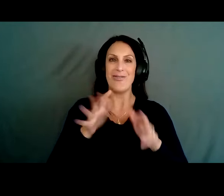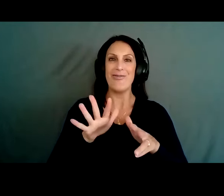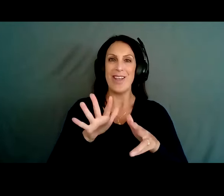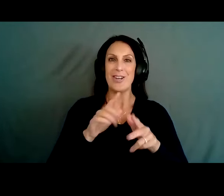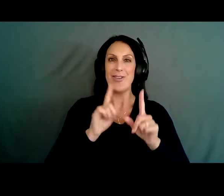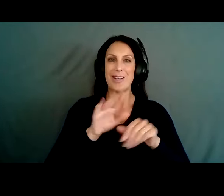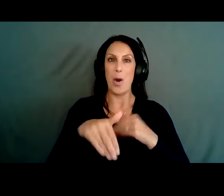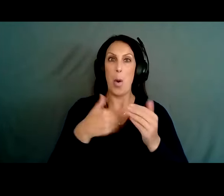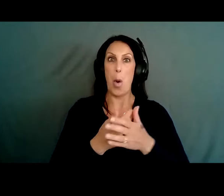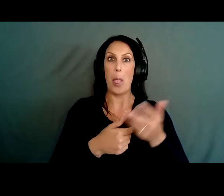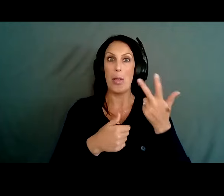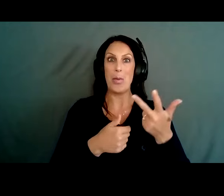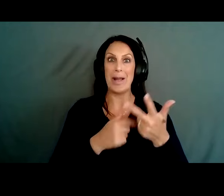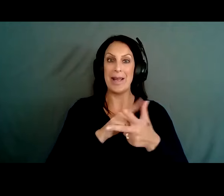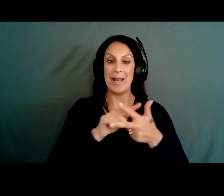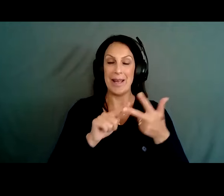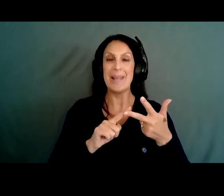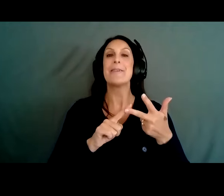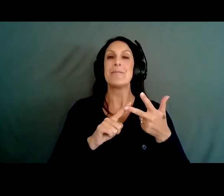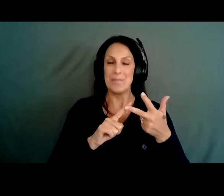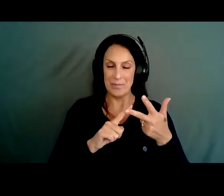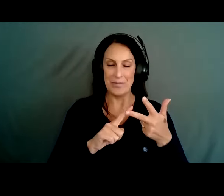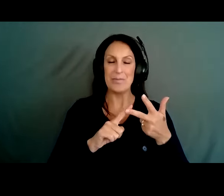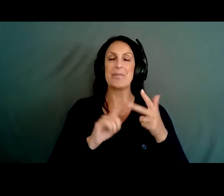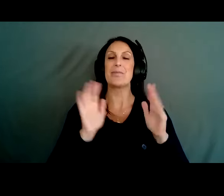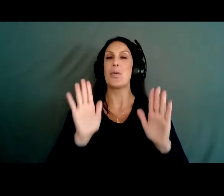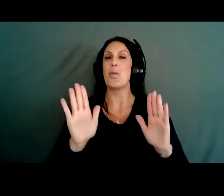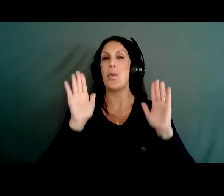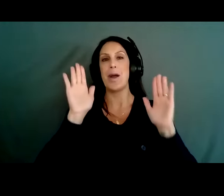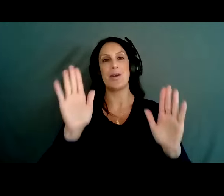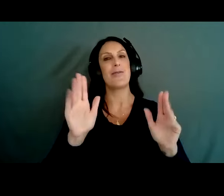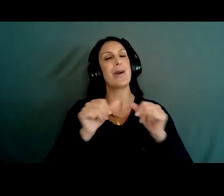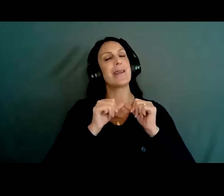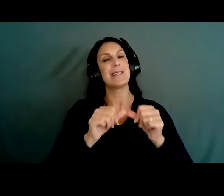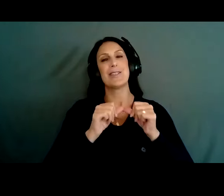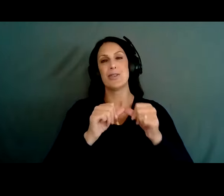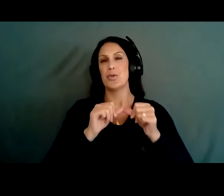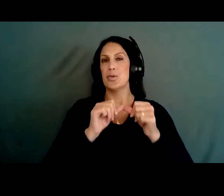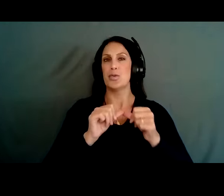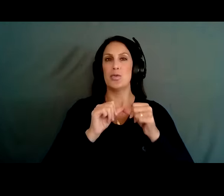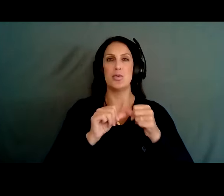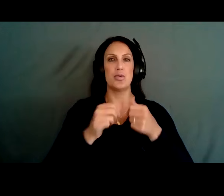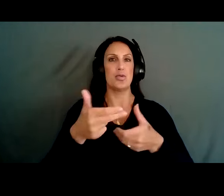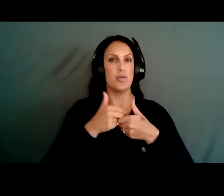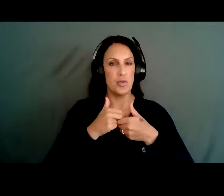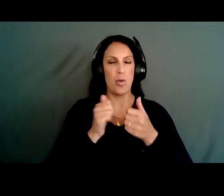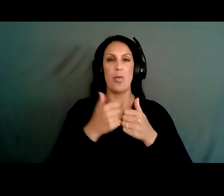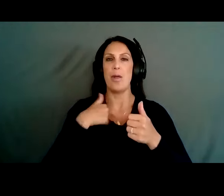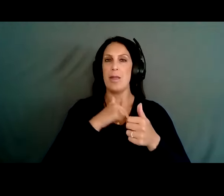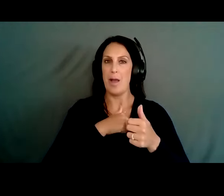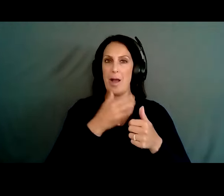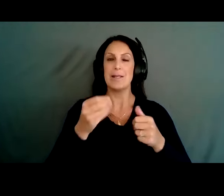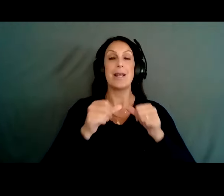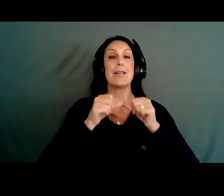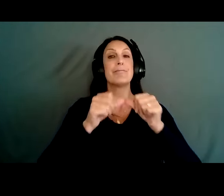that's terrific. We love to have everybody continue to be a part of this effort with us and look forward to the